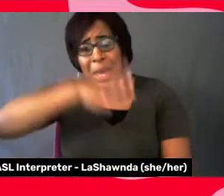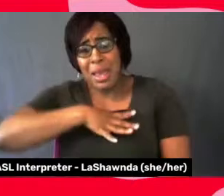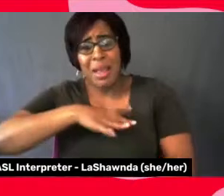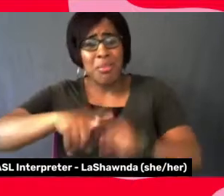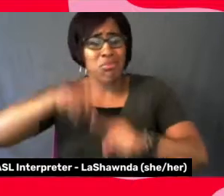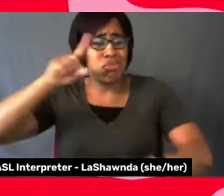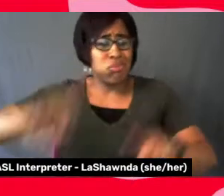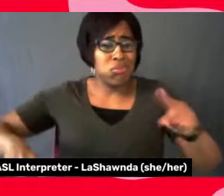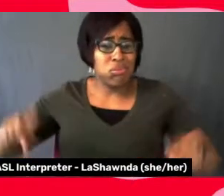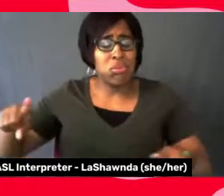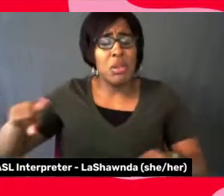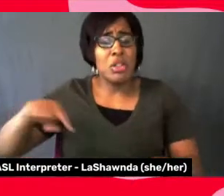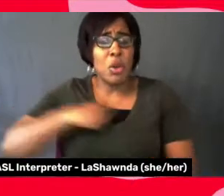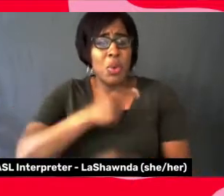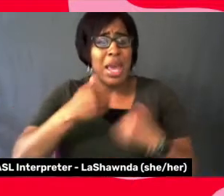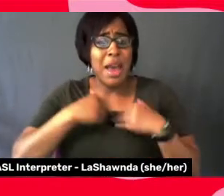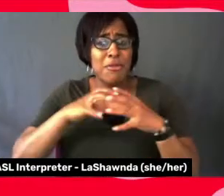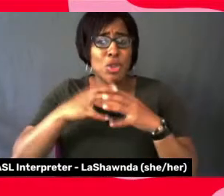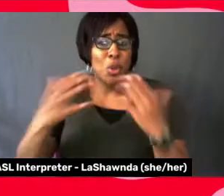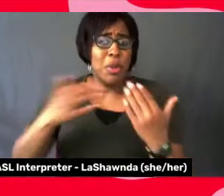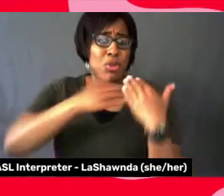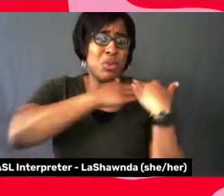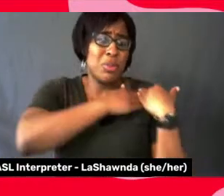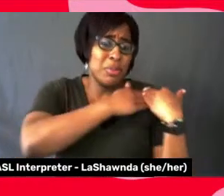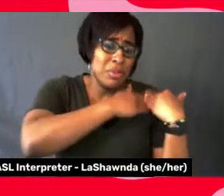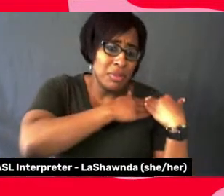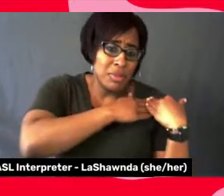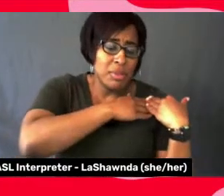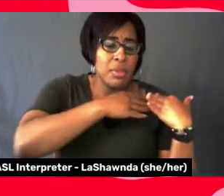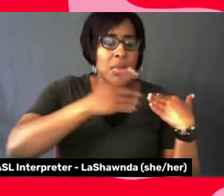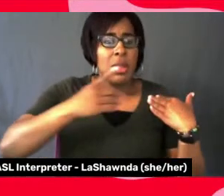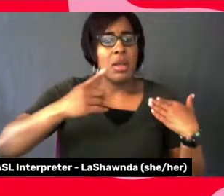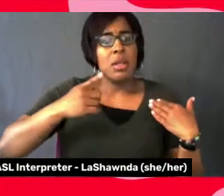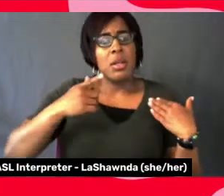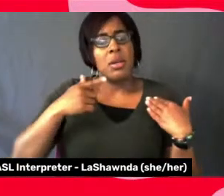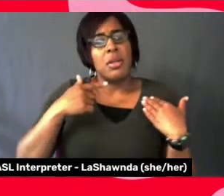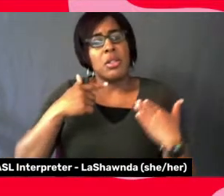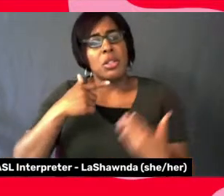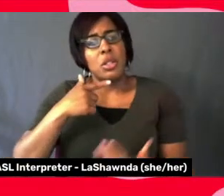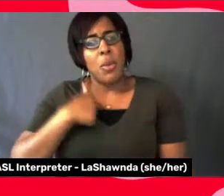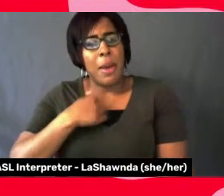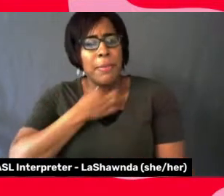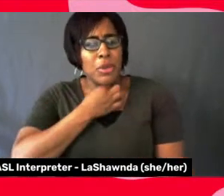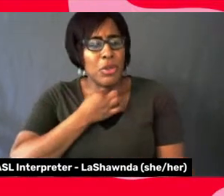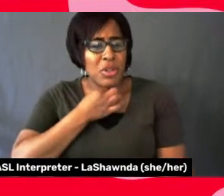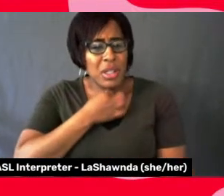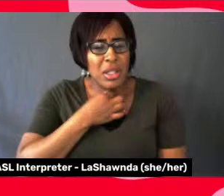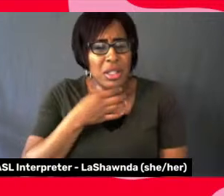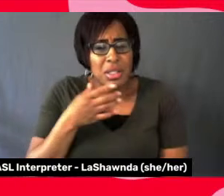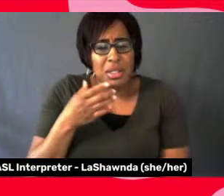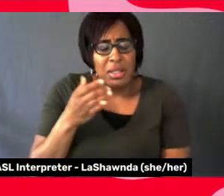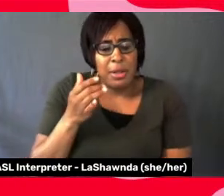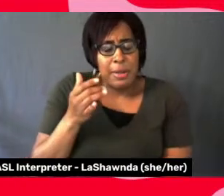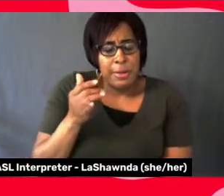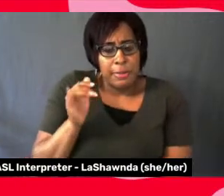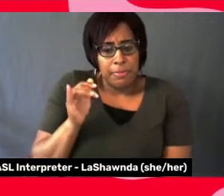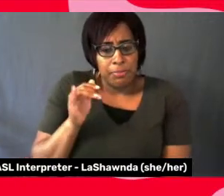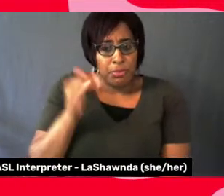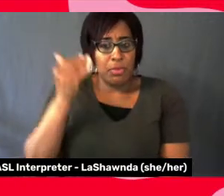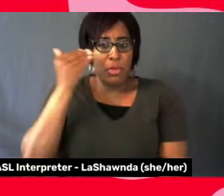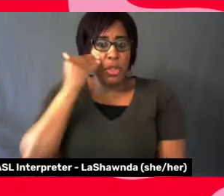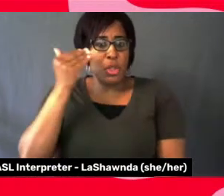we, we carry so much on us. And I, I wonder in that carrying, knowing the low that we are carrying,